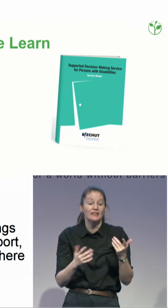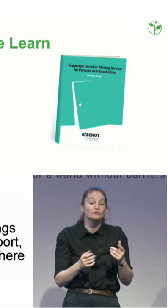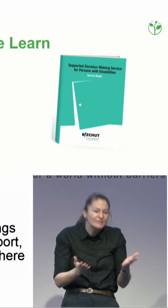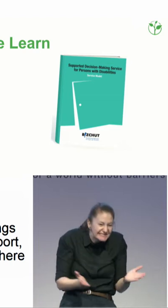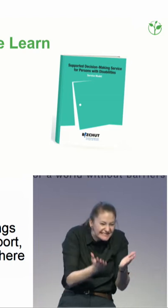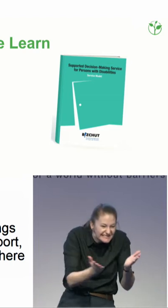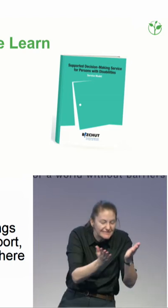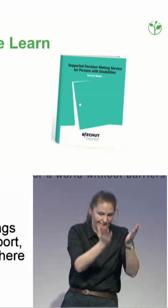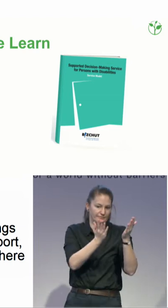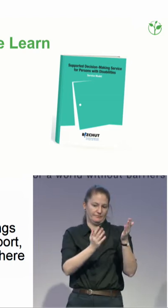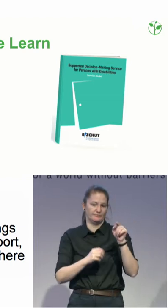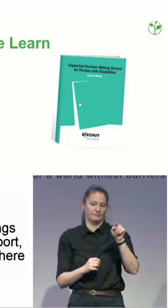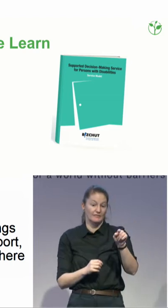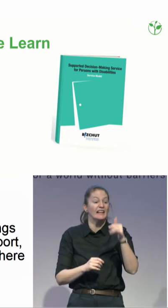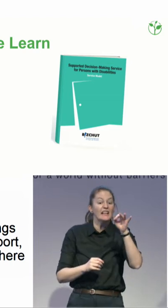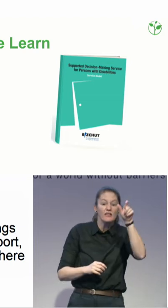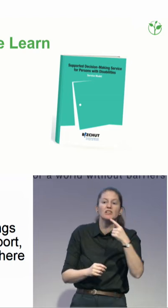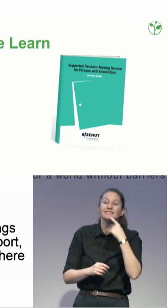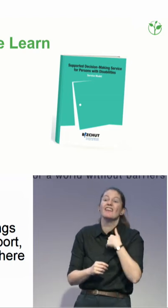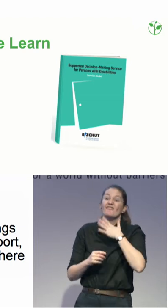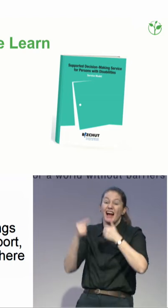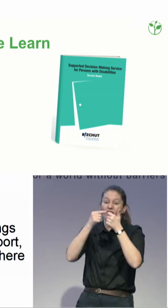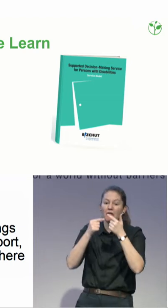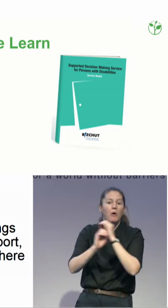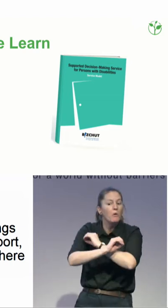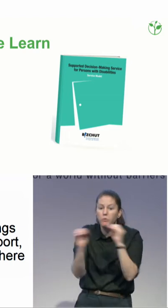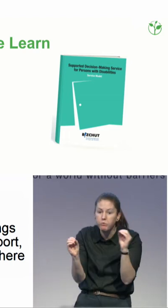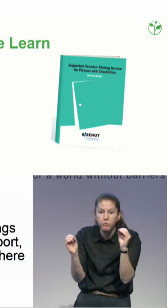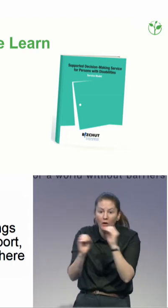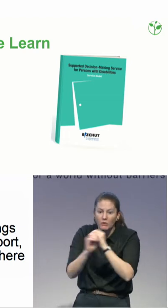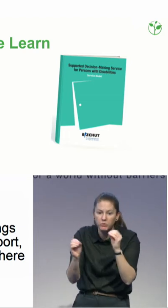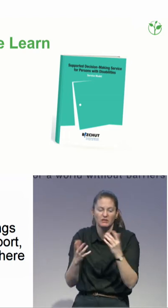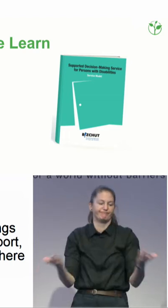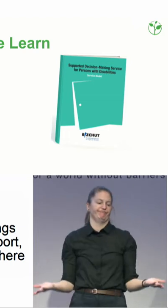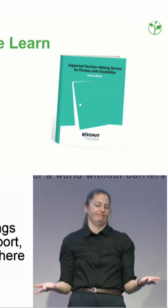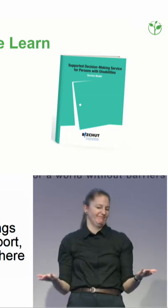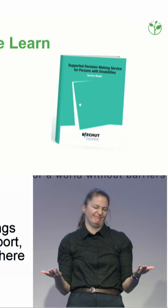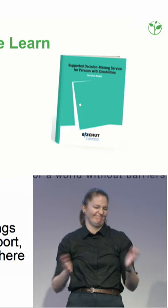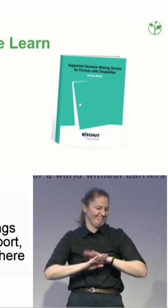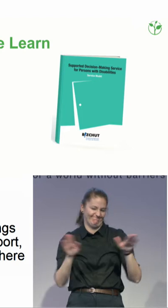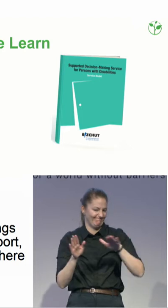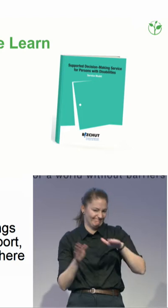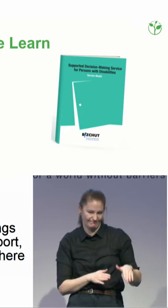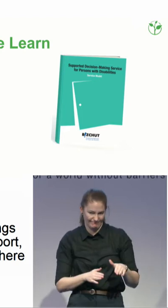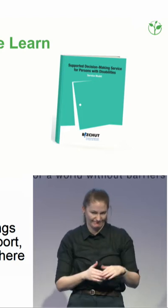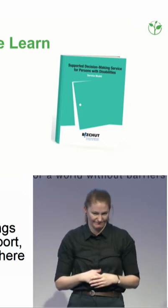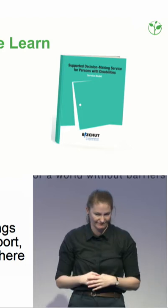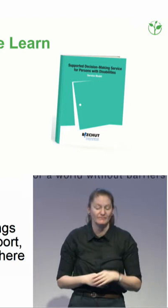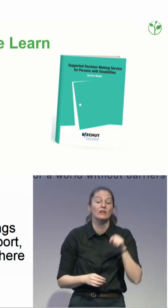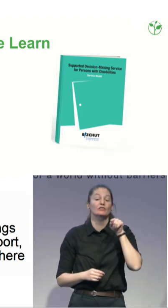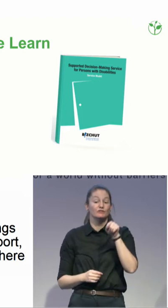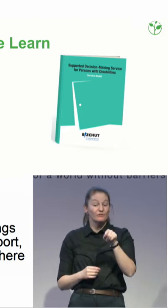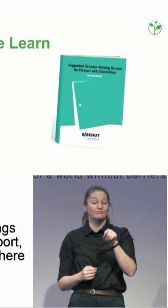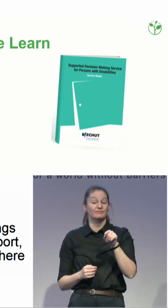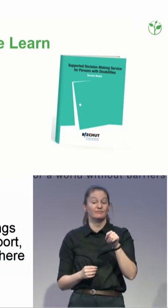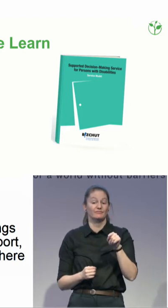more complicated because it's not just happening in the relationship between the person and his supporter. It's going to the bank. It's going